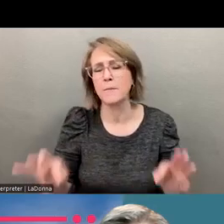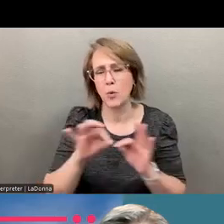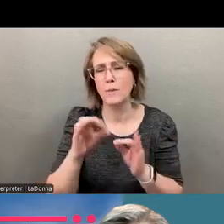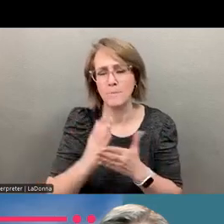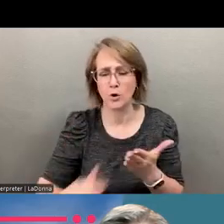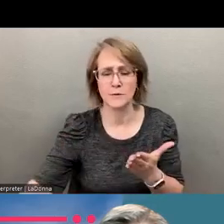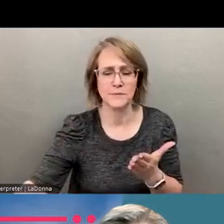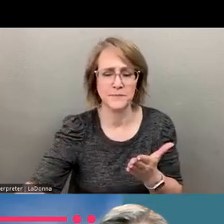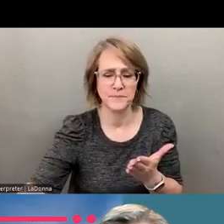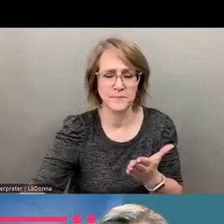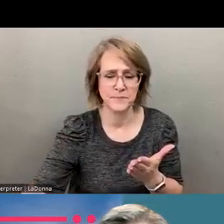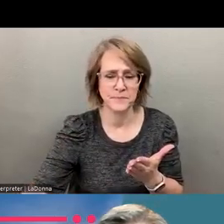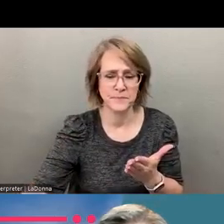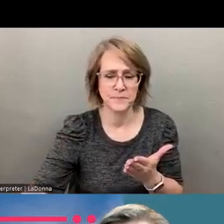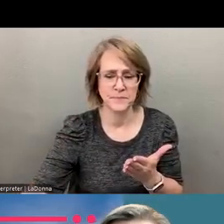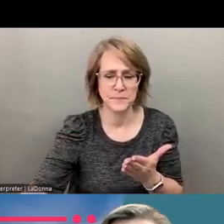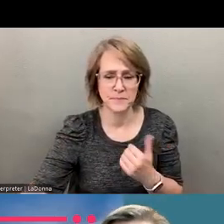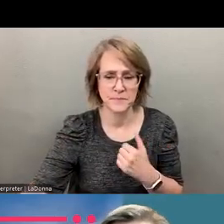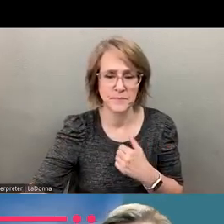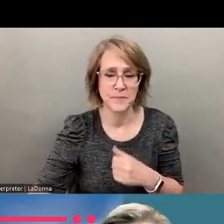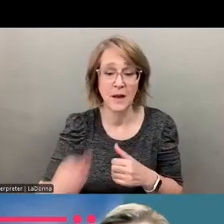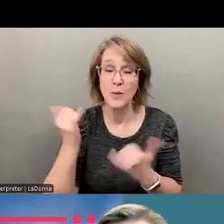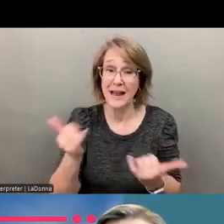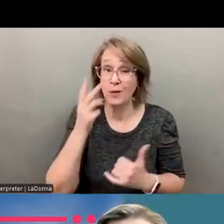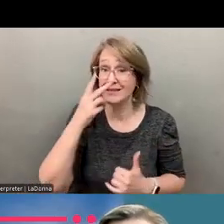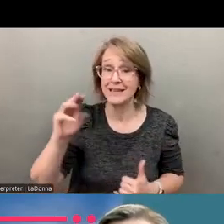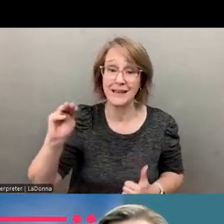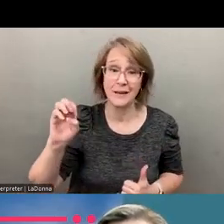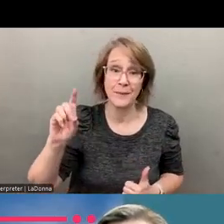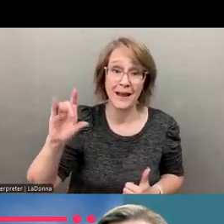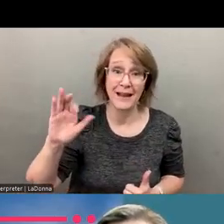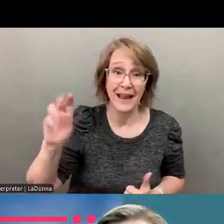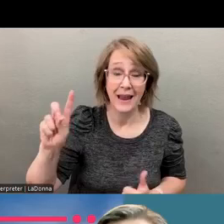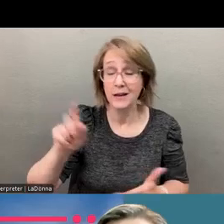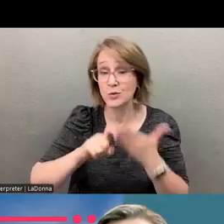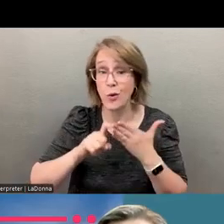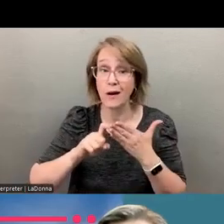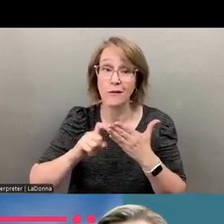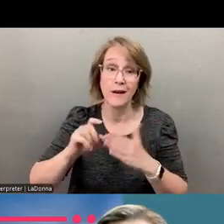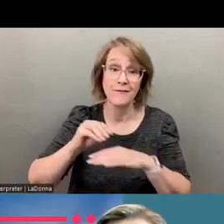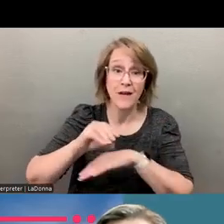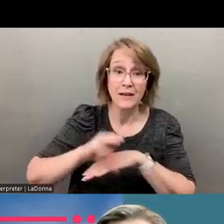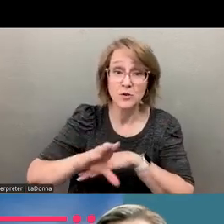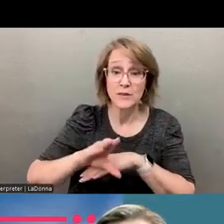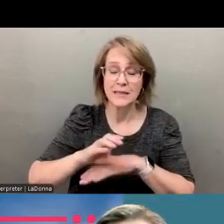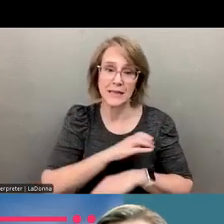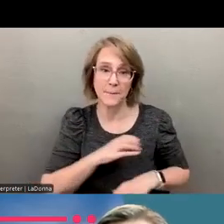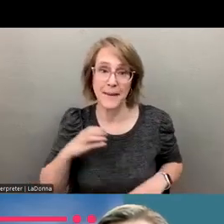as well in terms of, you know, Medicaid and advisory committees, members,